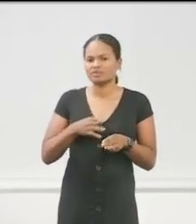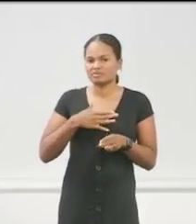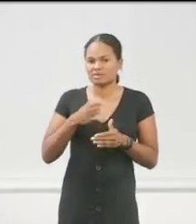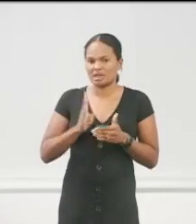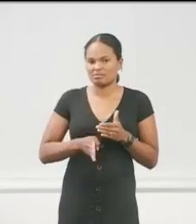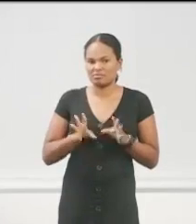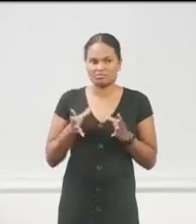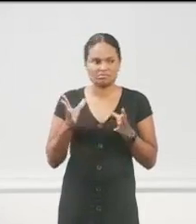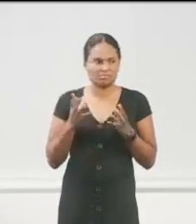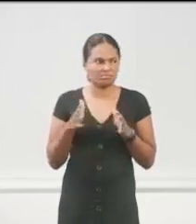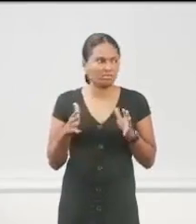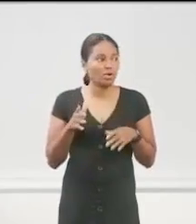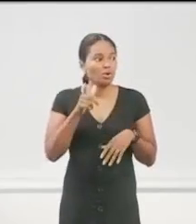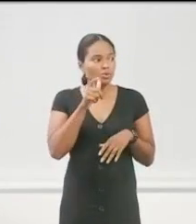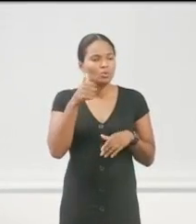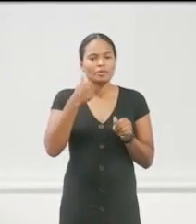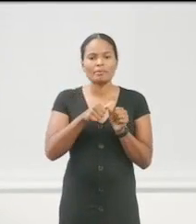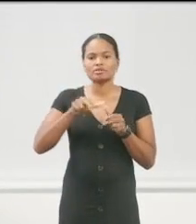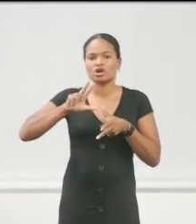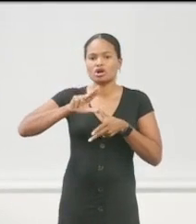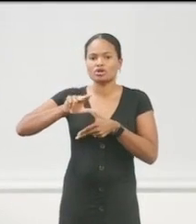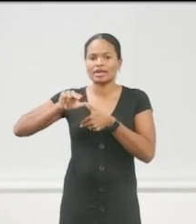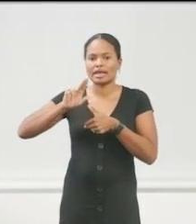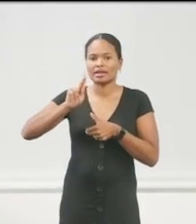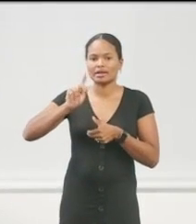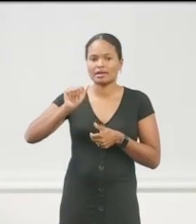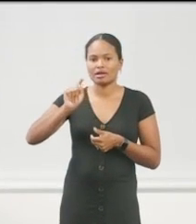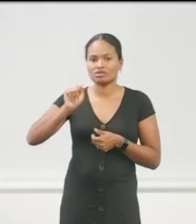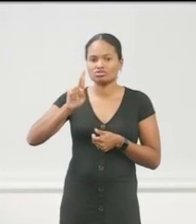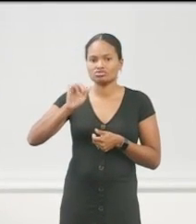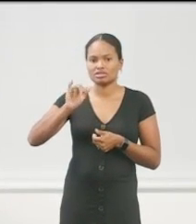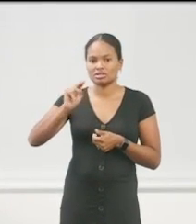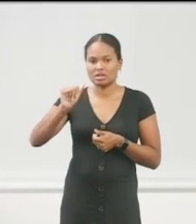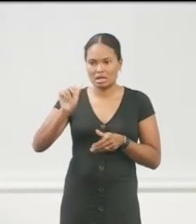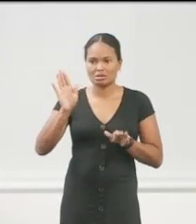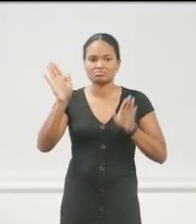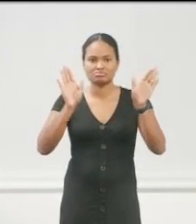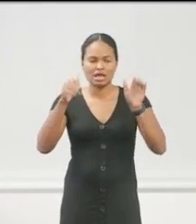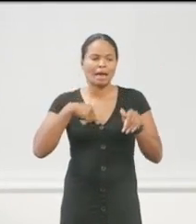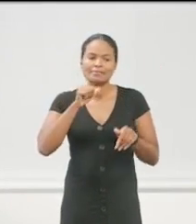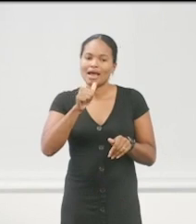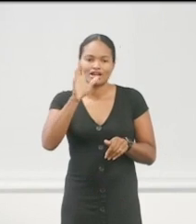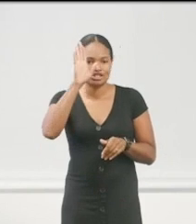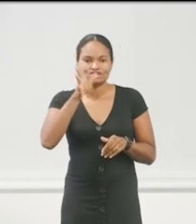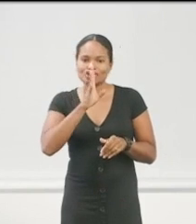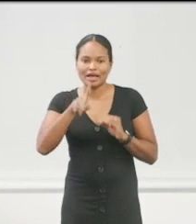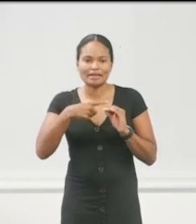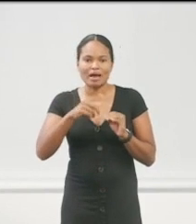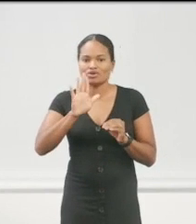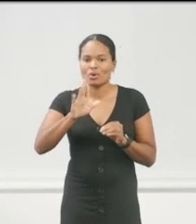remembers Katrina? Okay. I'm not talking about your high school girlfriend, John.